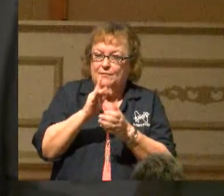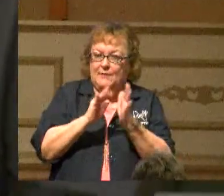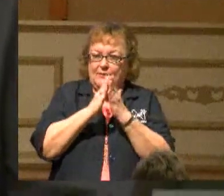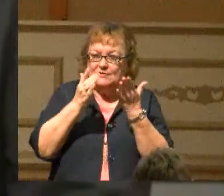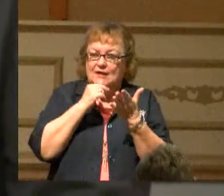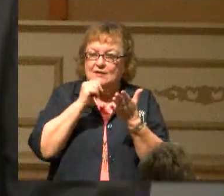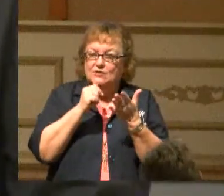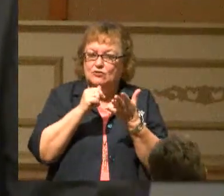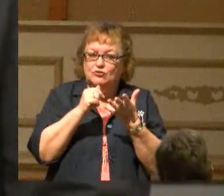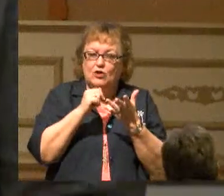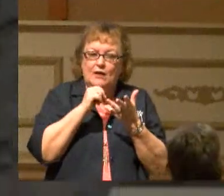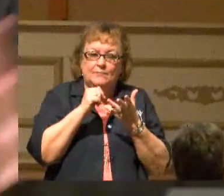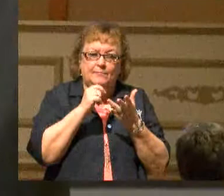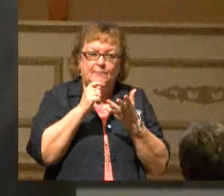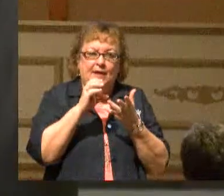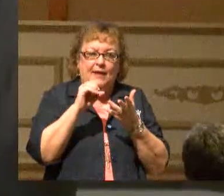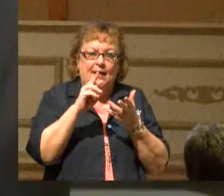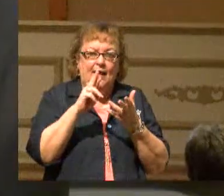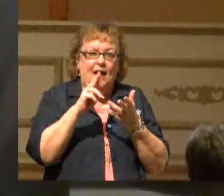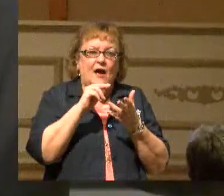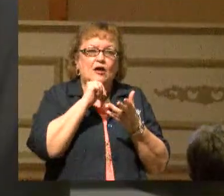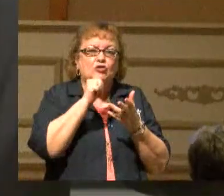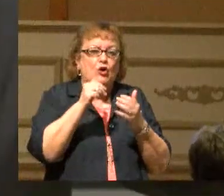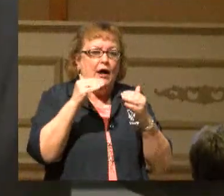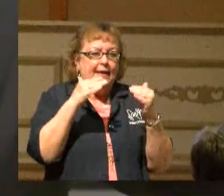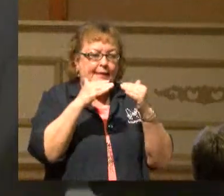unbelievers. Because natures are different.